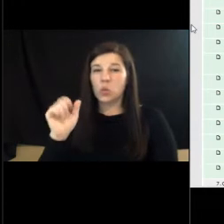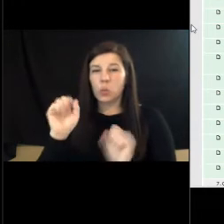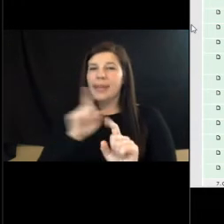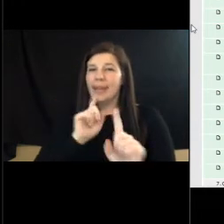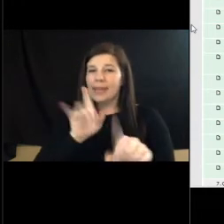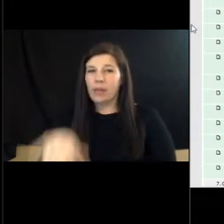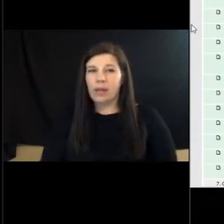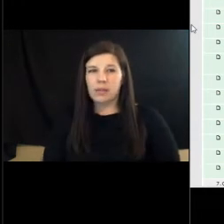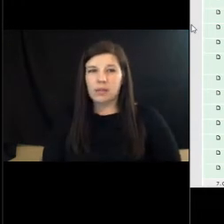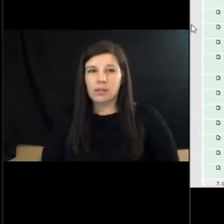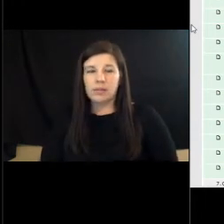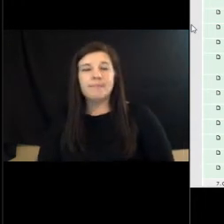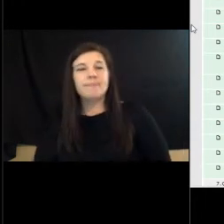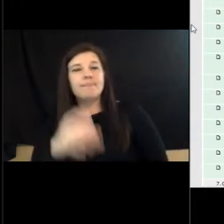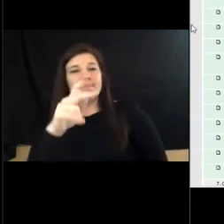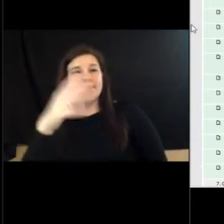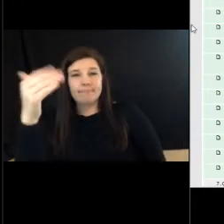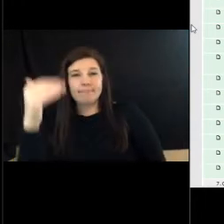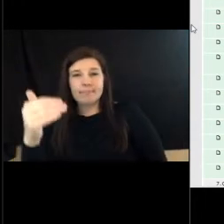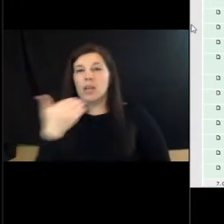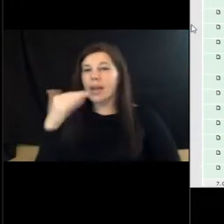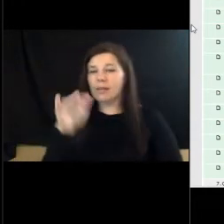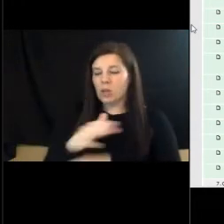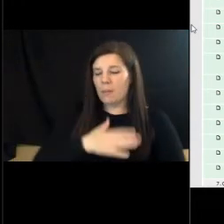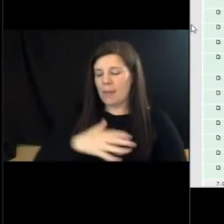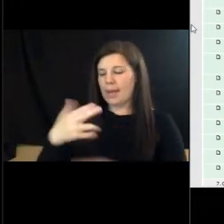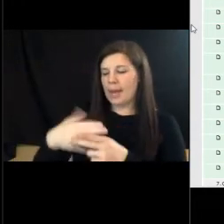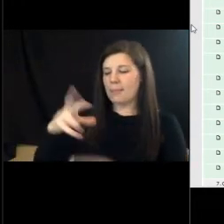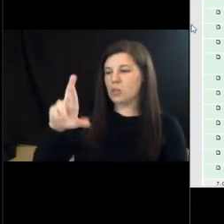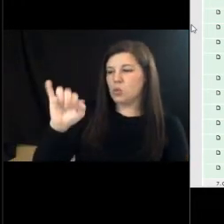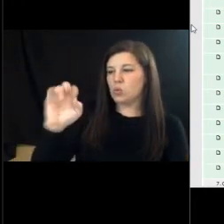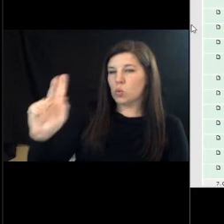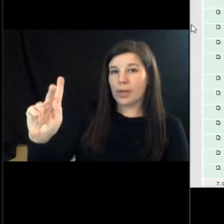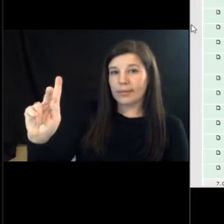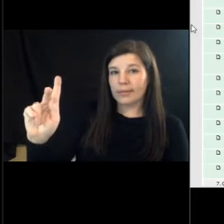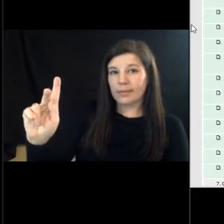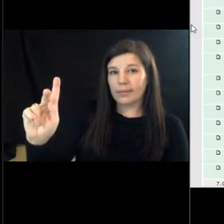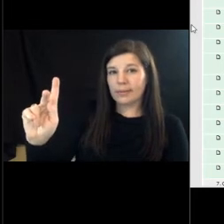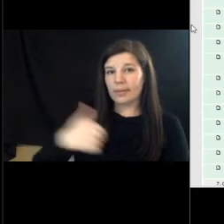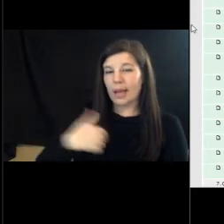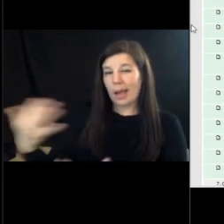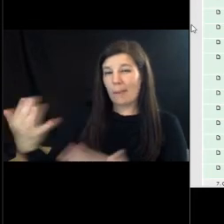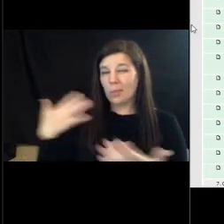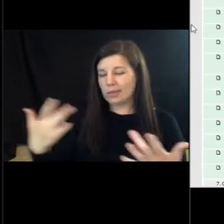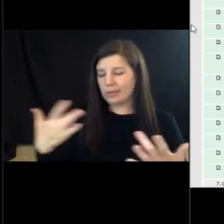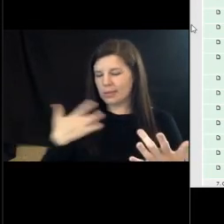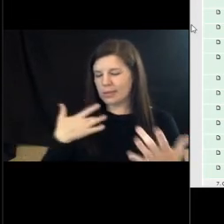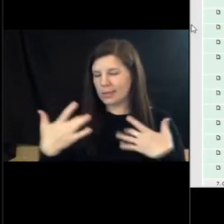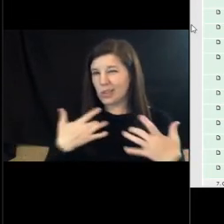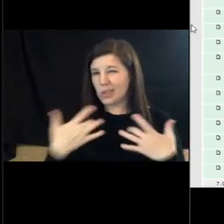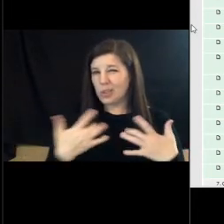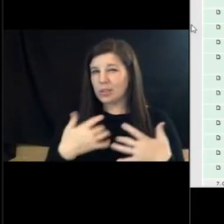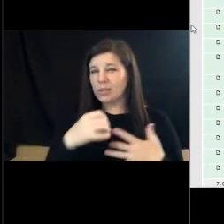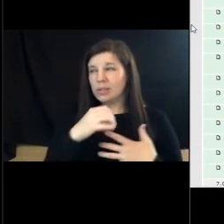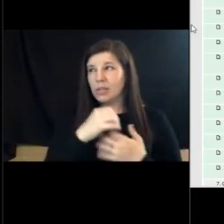sir. Please begin when you're ready. Good afternoon. My name is Rick. Um, I bring a concern, uh, not only